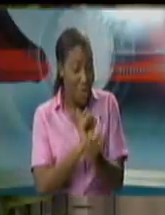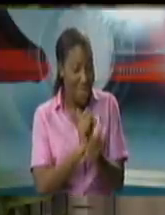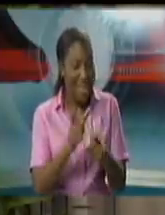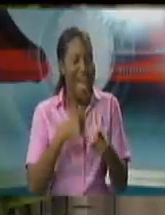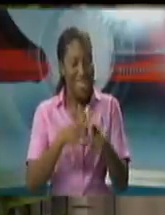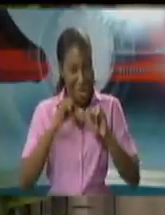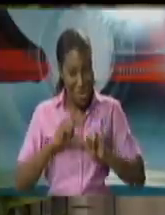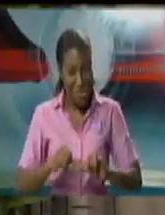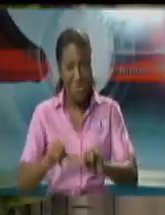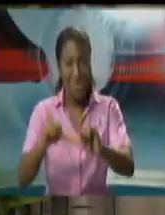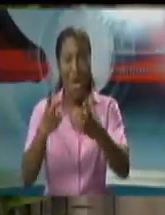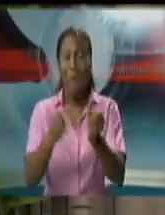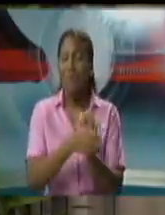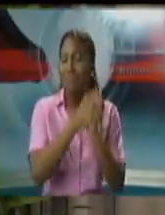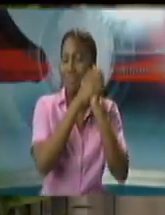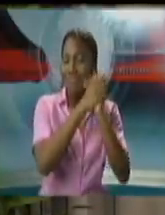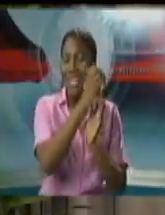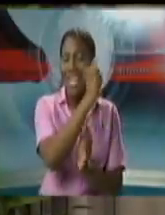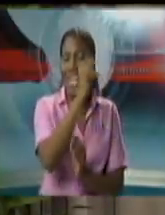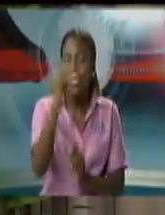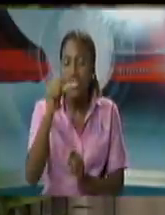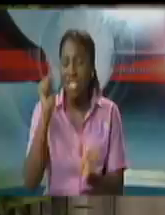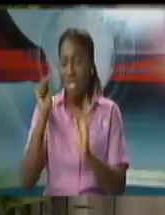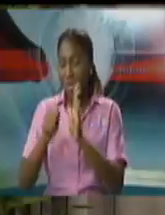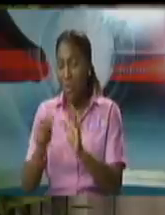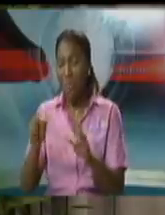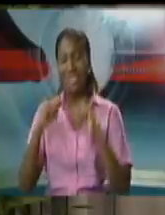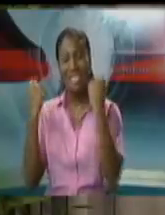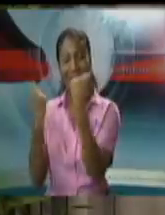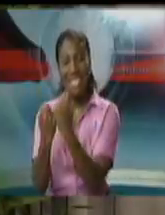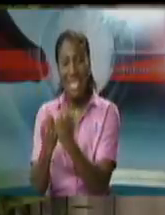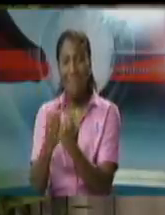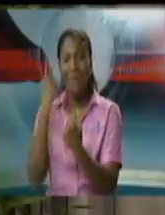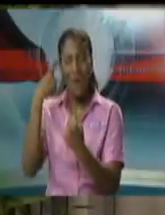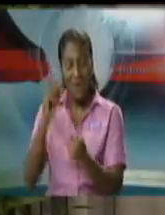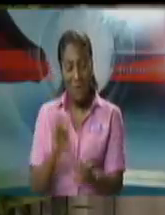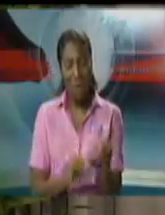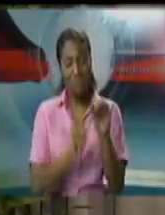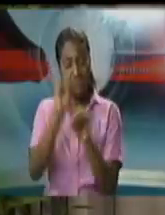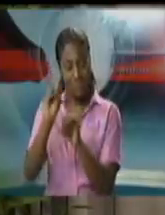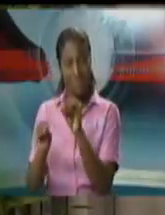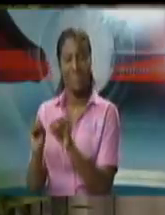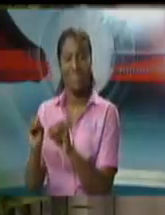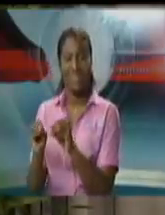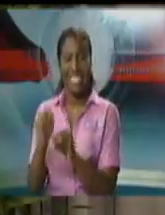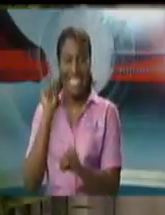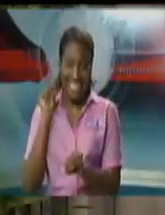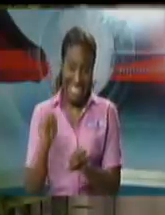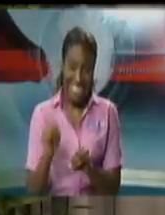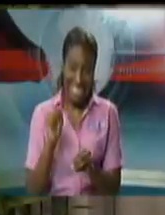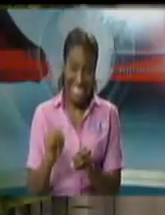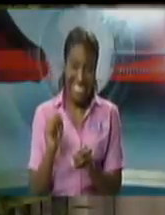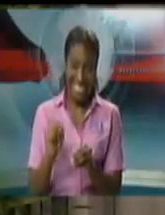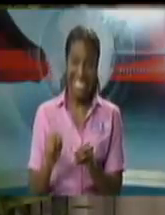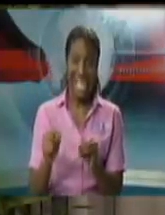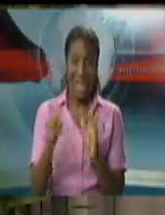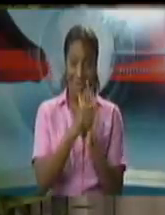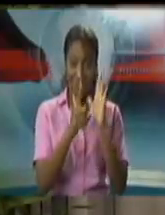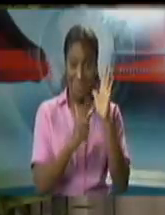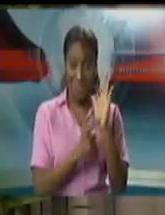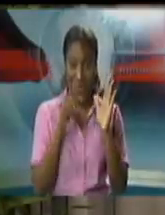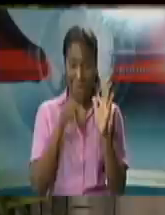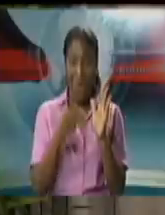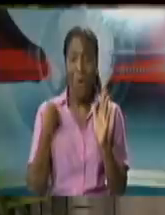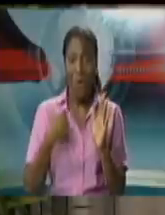team the judiciary team and the attorney general's team for keeping that on track as you know that amendment was laid prior to the covid